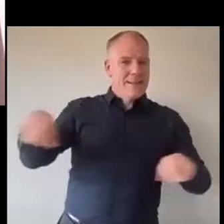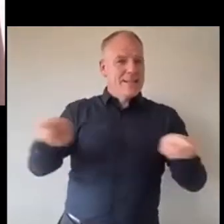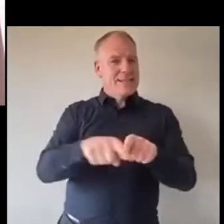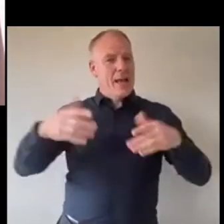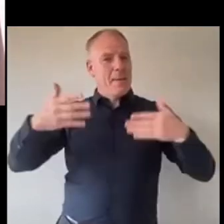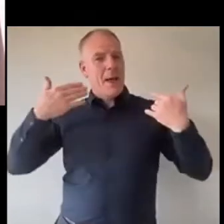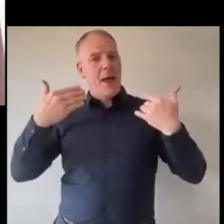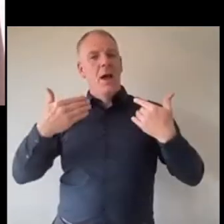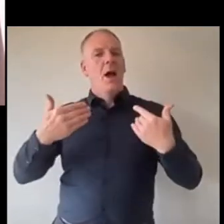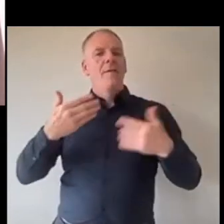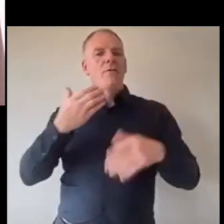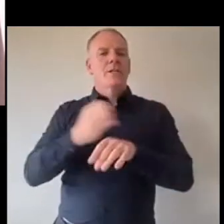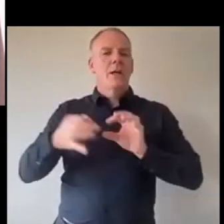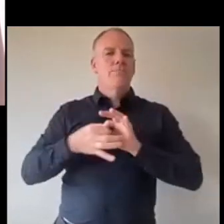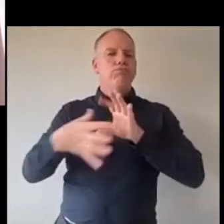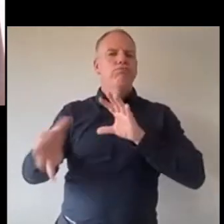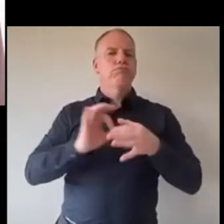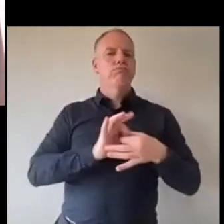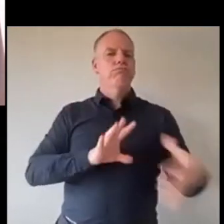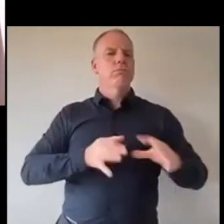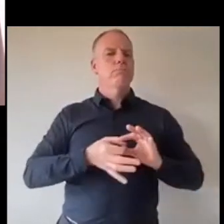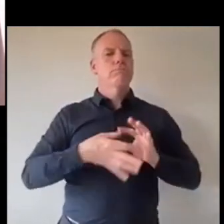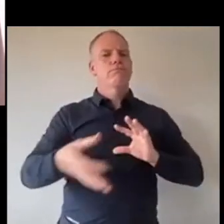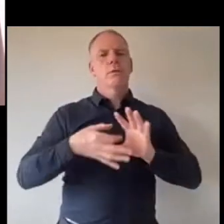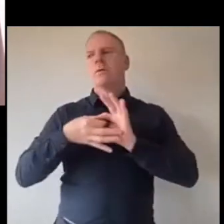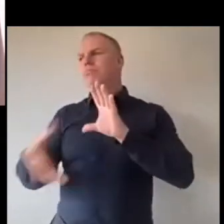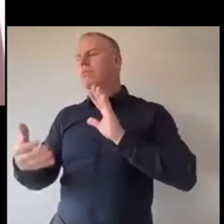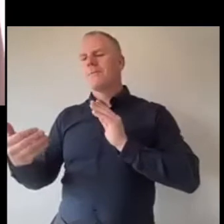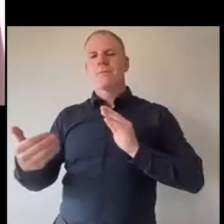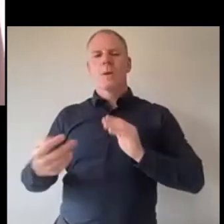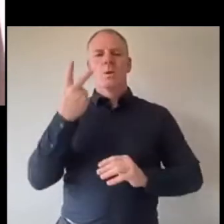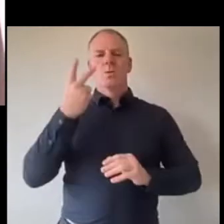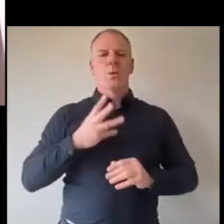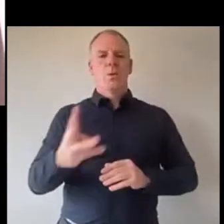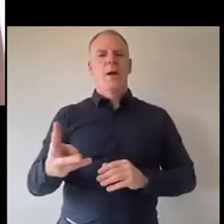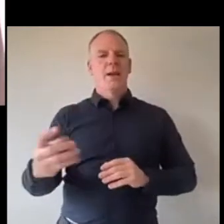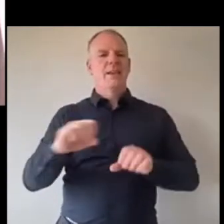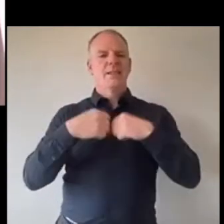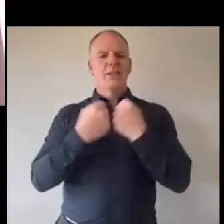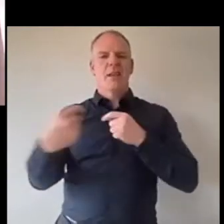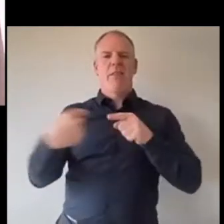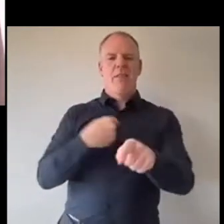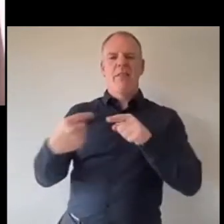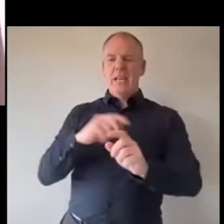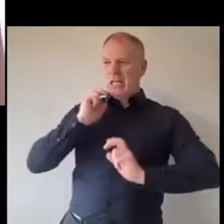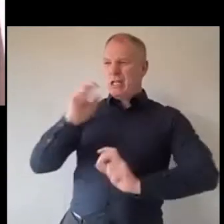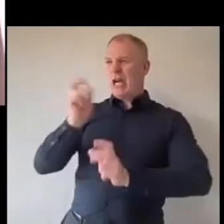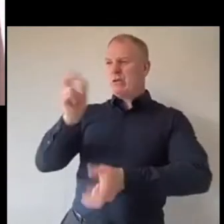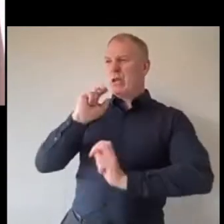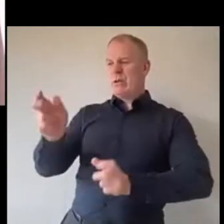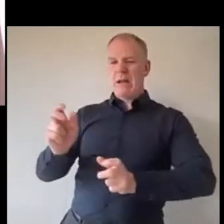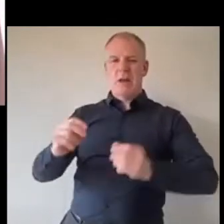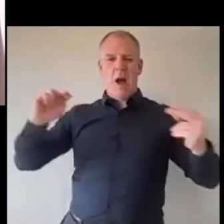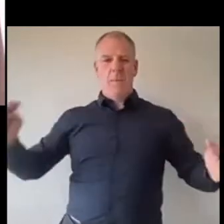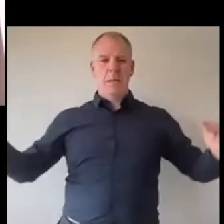fragmenting each other and keep creating this ridiculous binary society we're just going to be shouting at each other from two sides of a room and